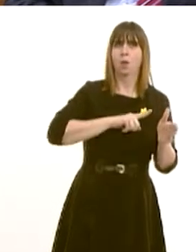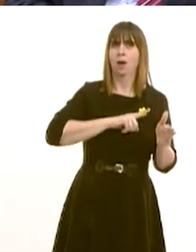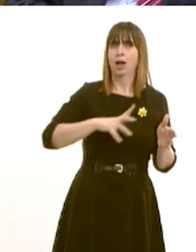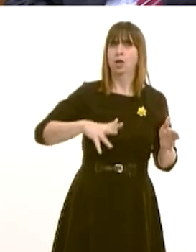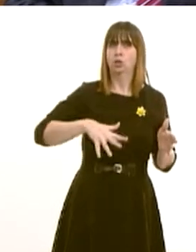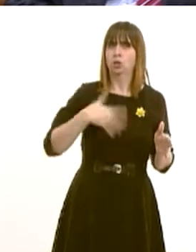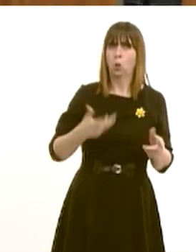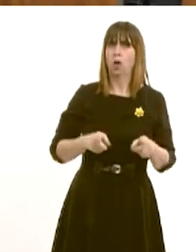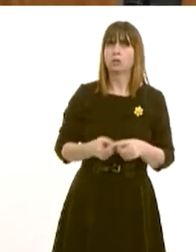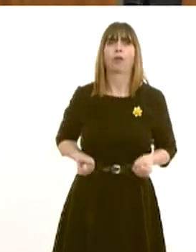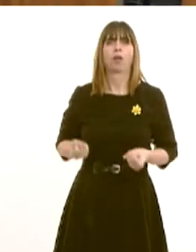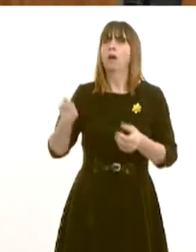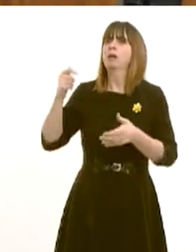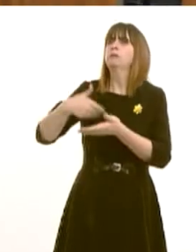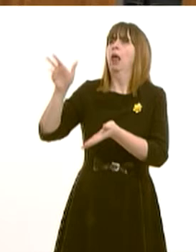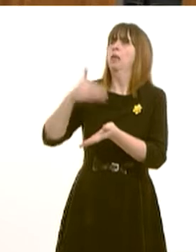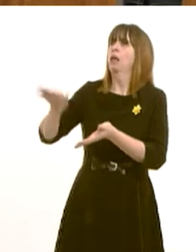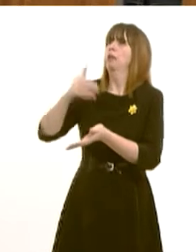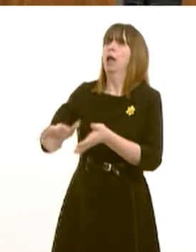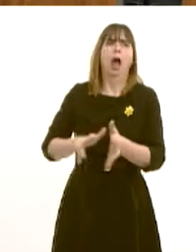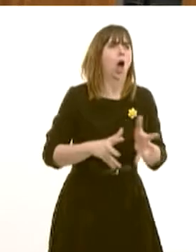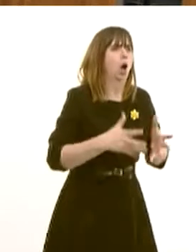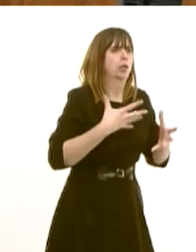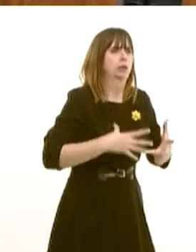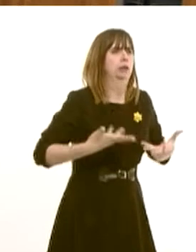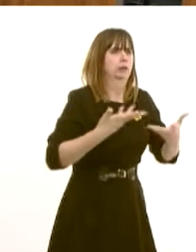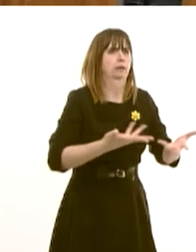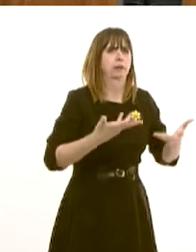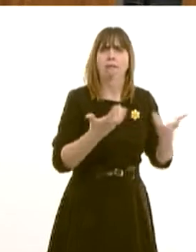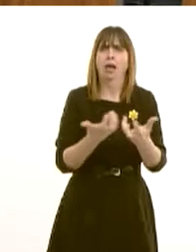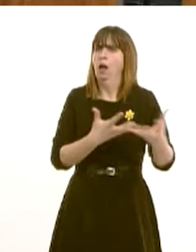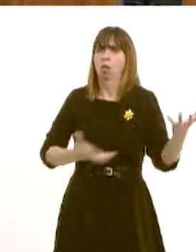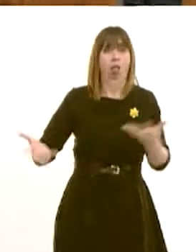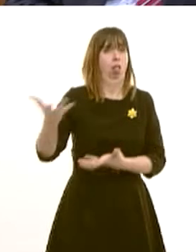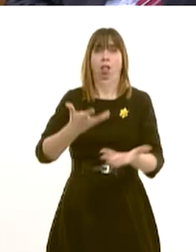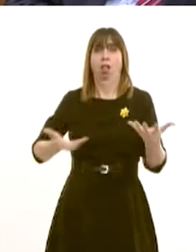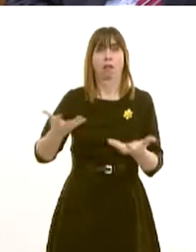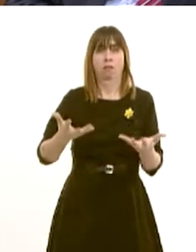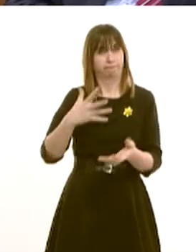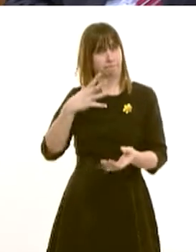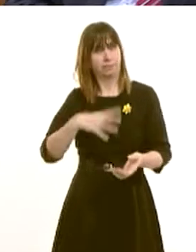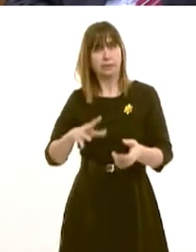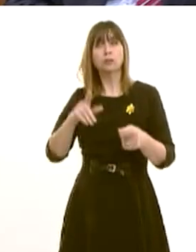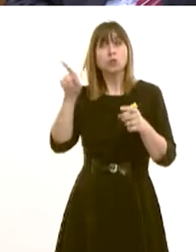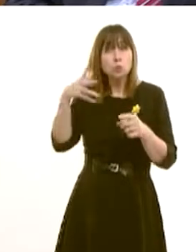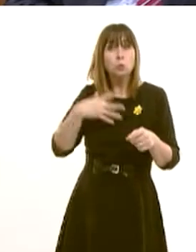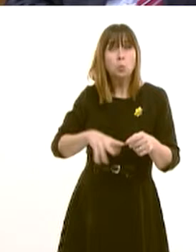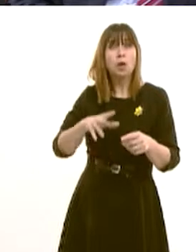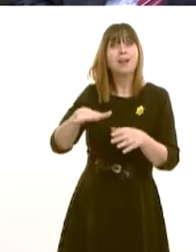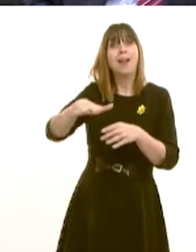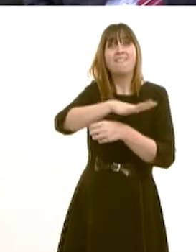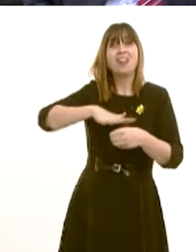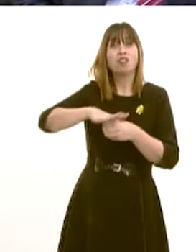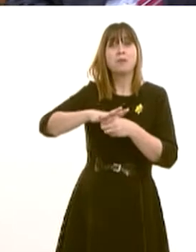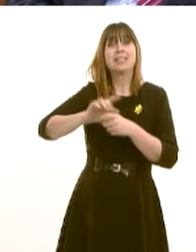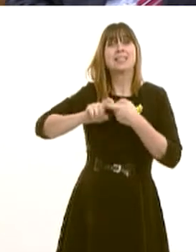which is what the Conservative Party wants to do. I I'm looking again at the figures that they put forward in terms of housing. I wanted to cut the environment, sustainability and housing budget by